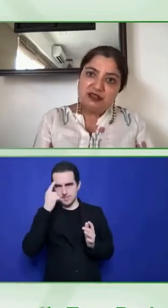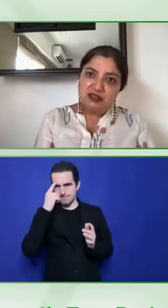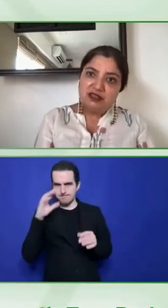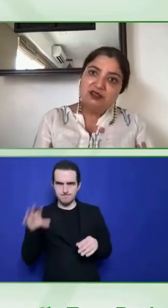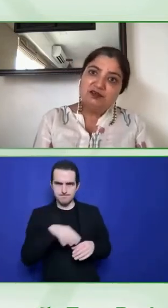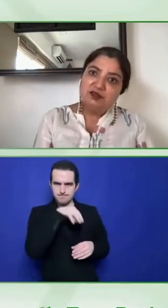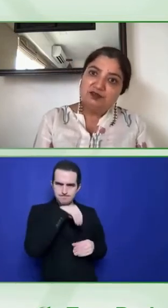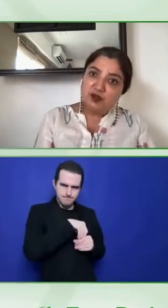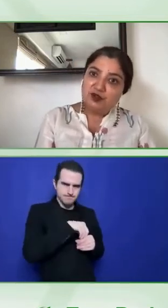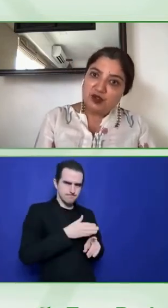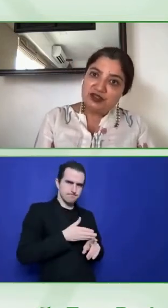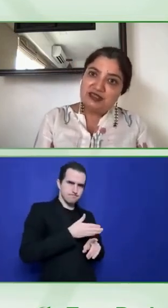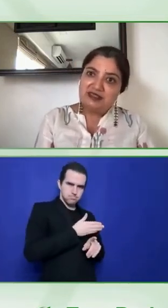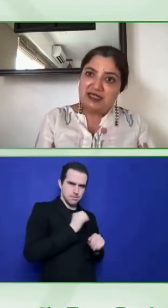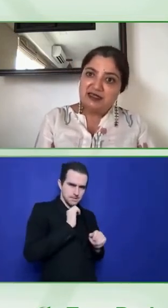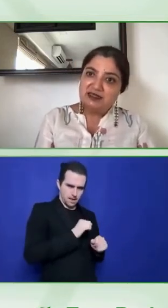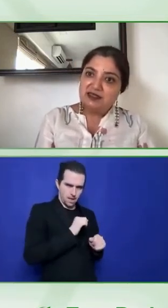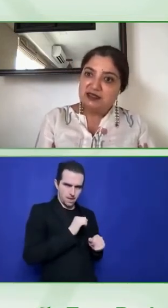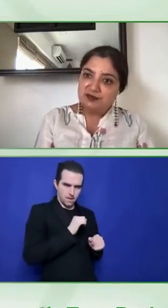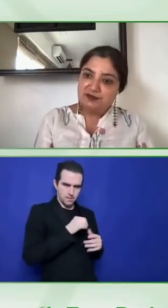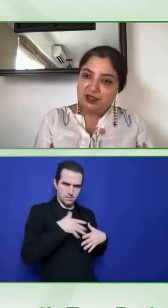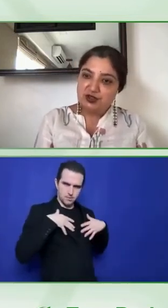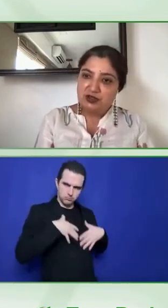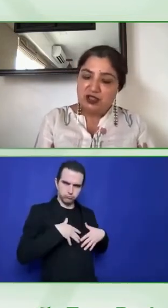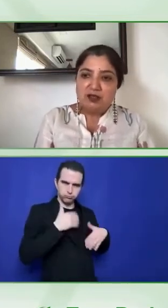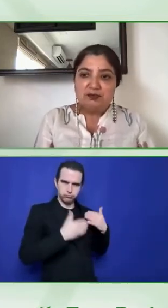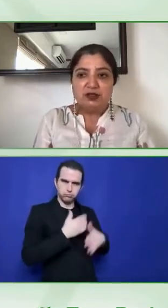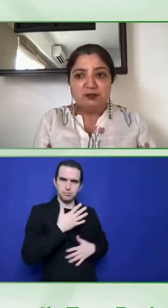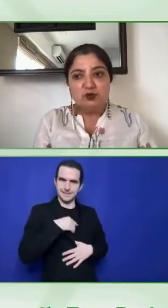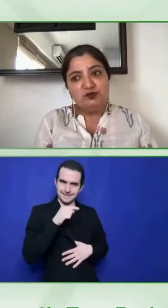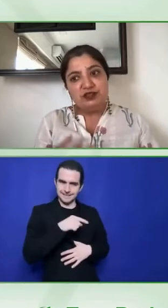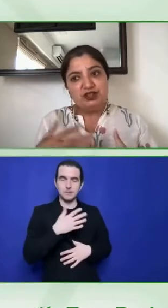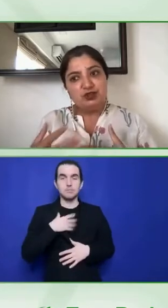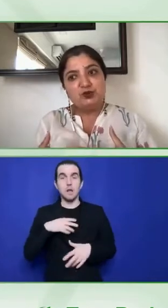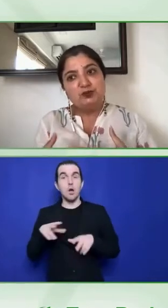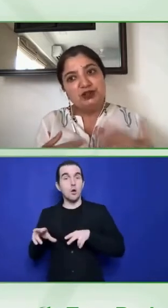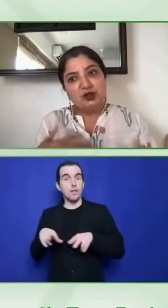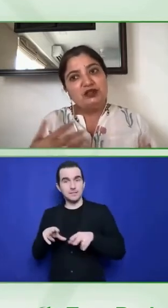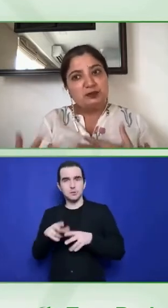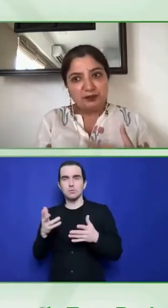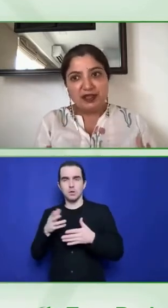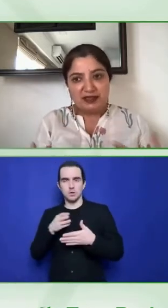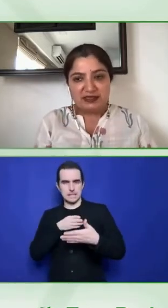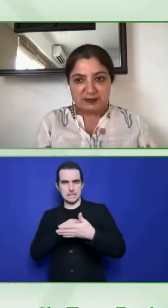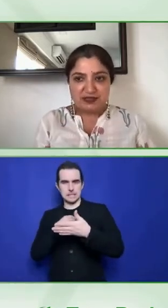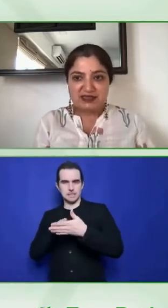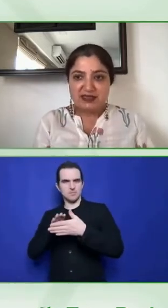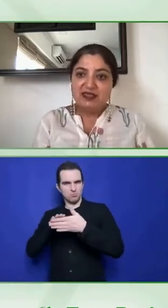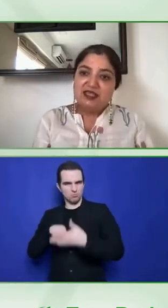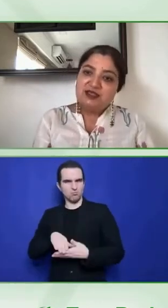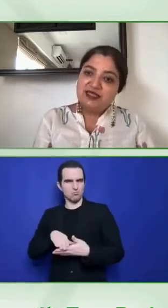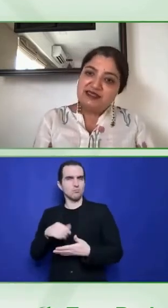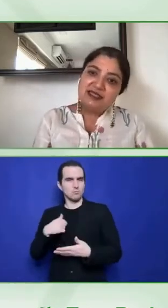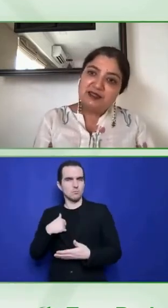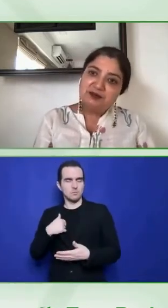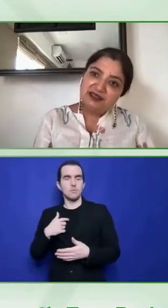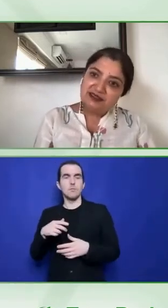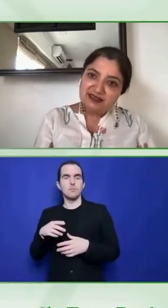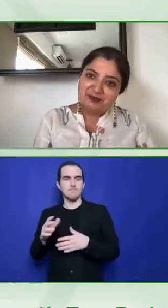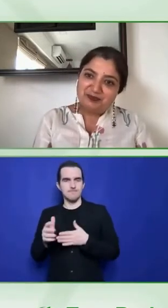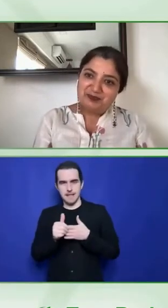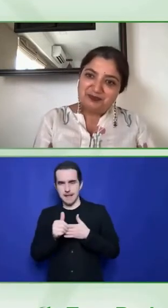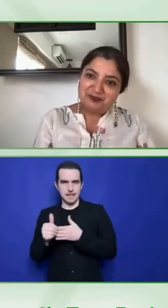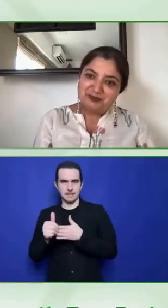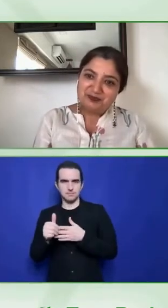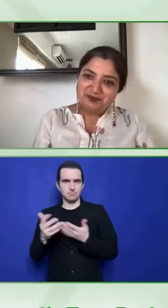as to shift the needle on audit standards and certification, but move it to beyond compliance per se. So next slide,